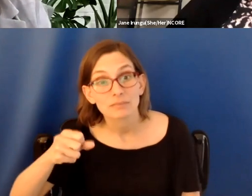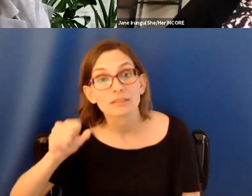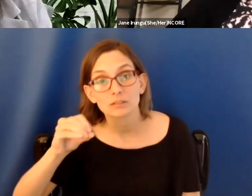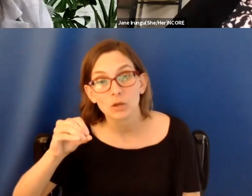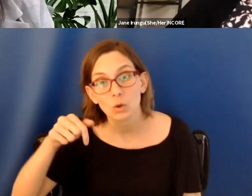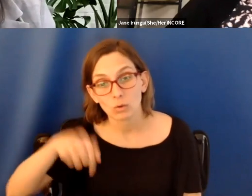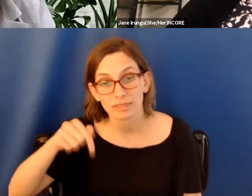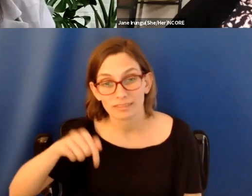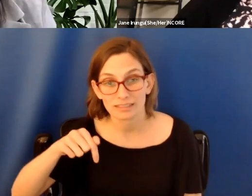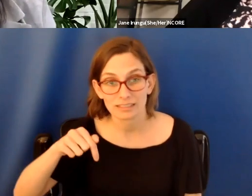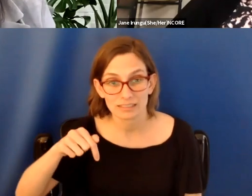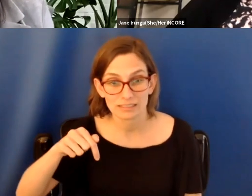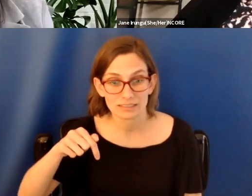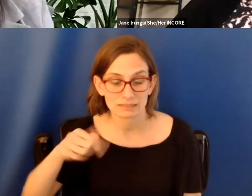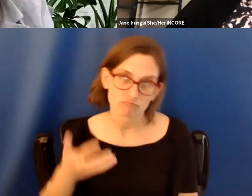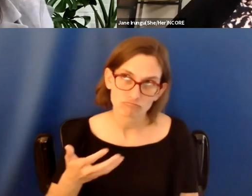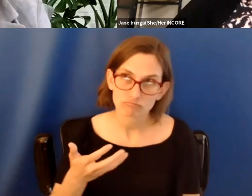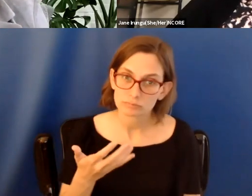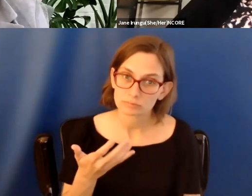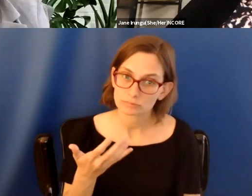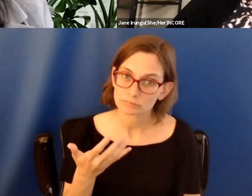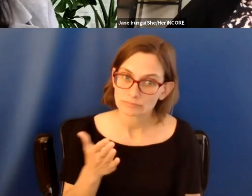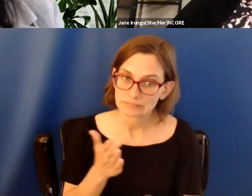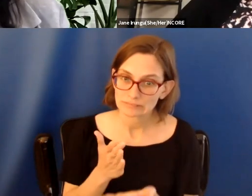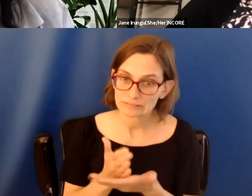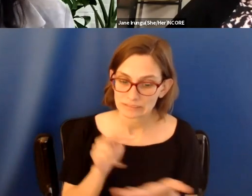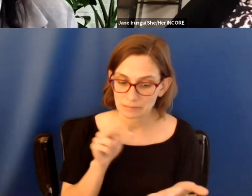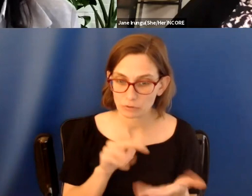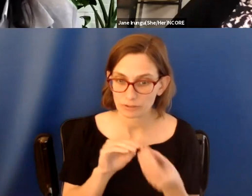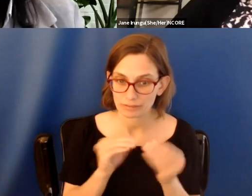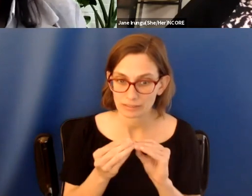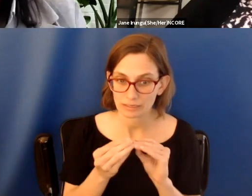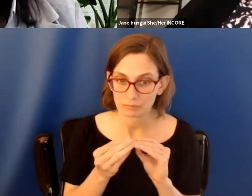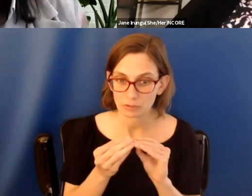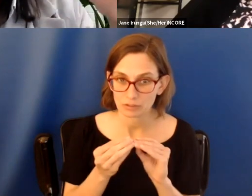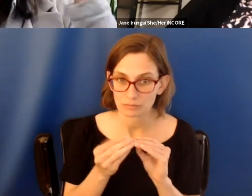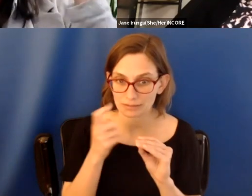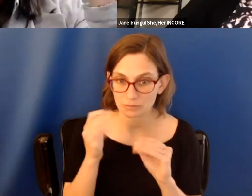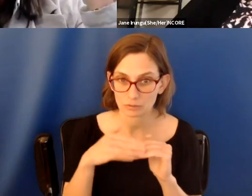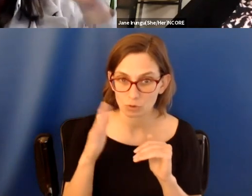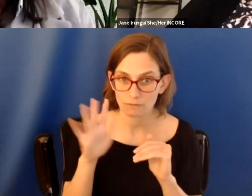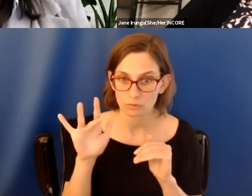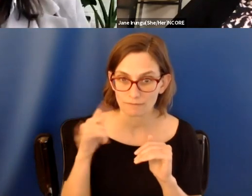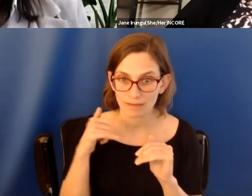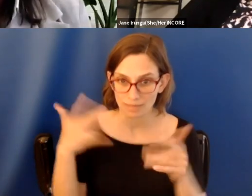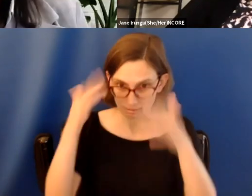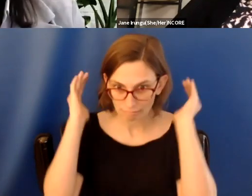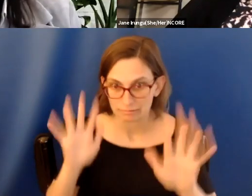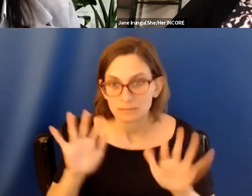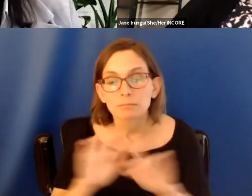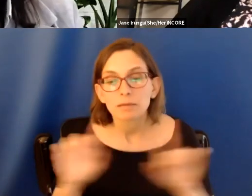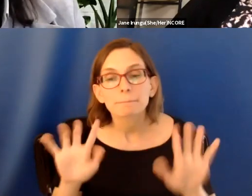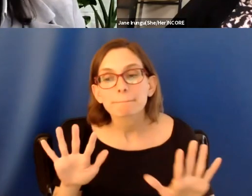this is, um, probably, I don't know how I stopped looking at the number of participants. Cause once it got over 25, I was like, ah, um,